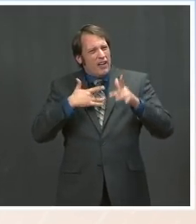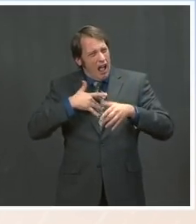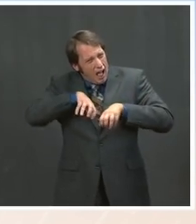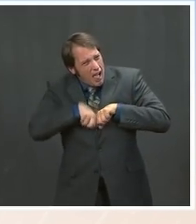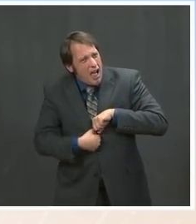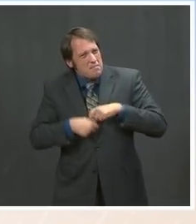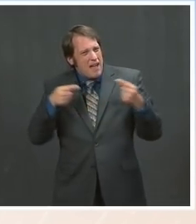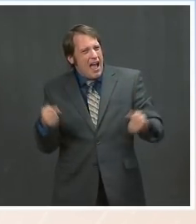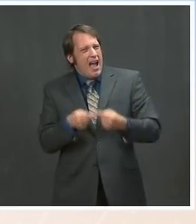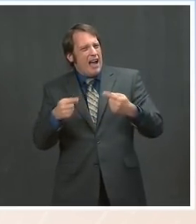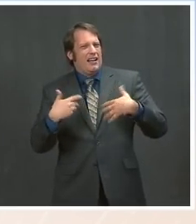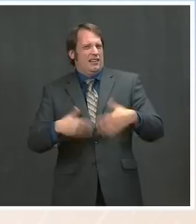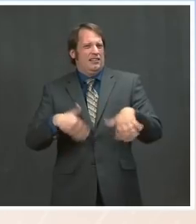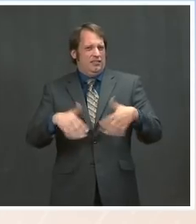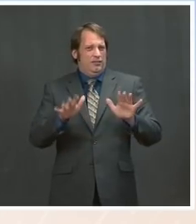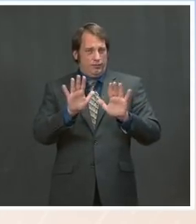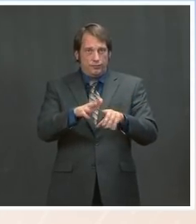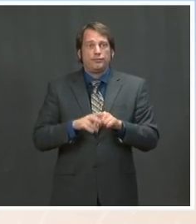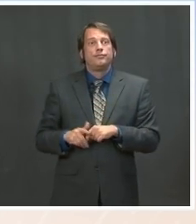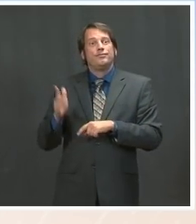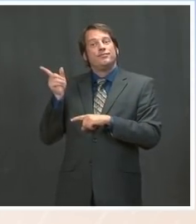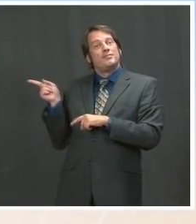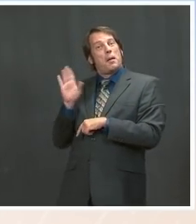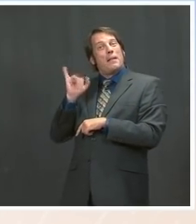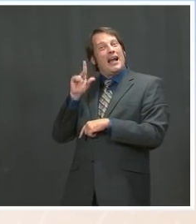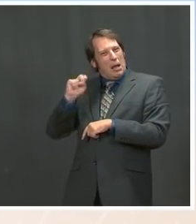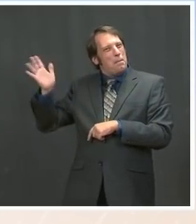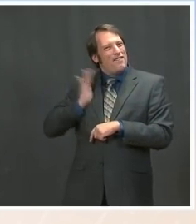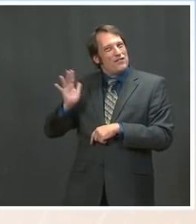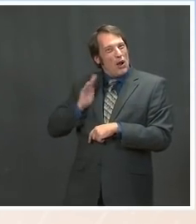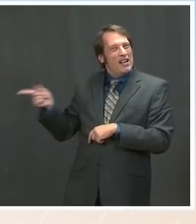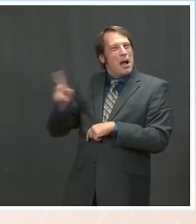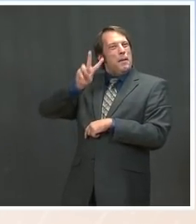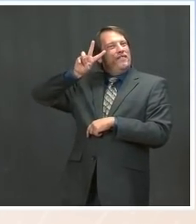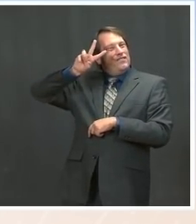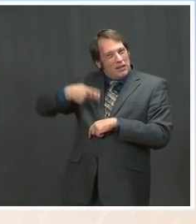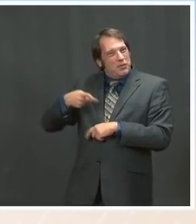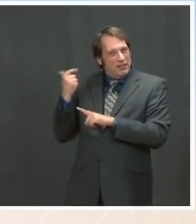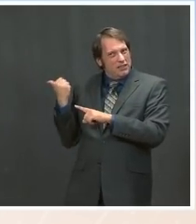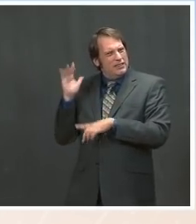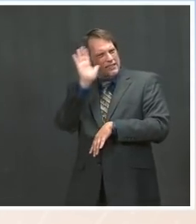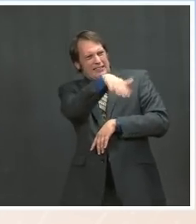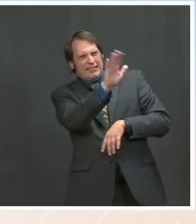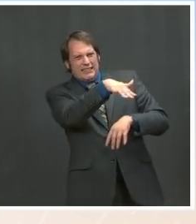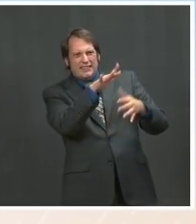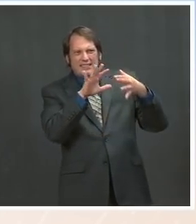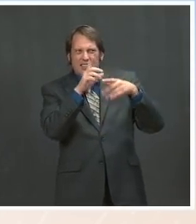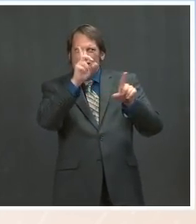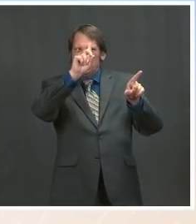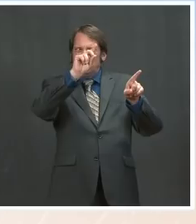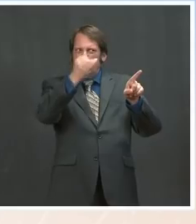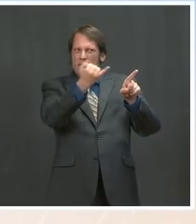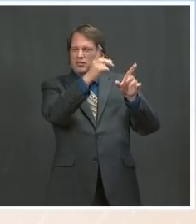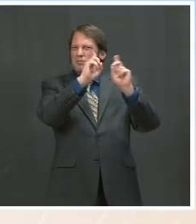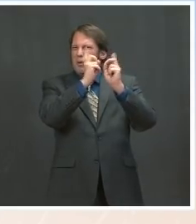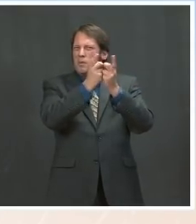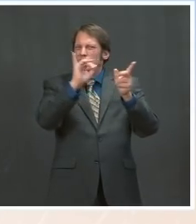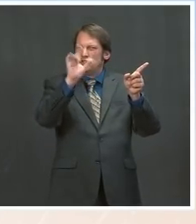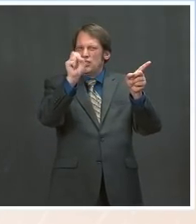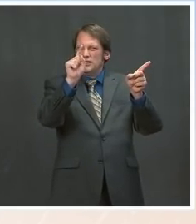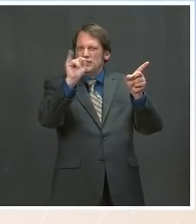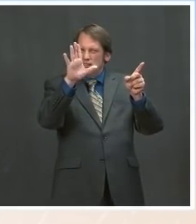Vice President Biden emphasized the importance of the Justice Department using the authority he spearheaded as a senator to